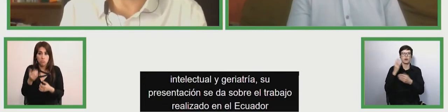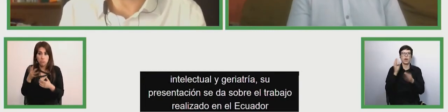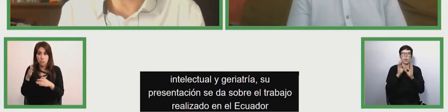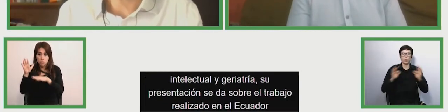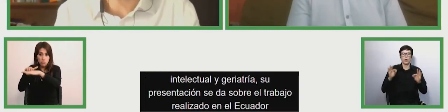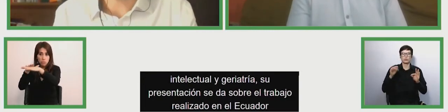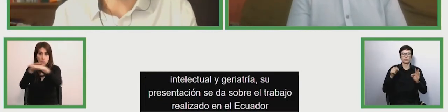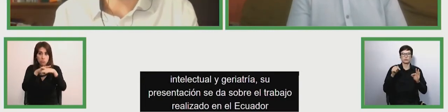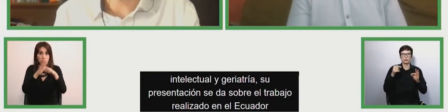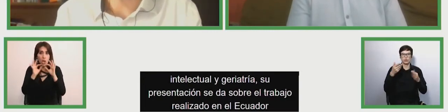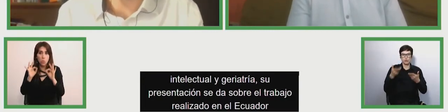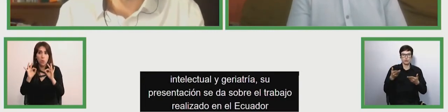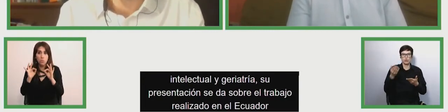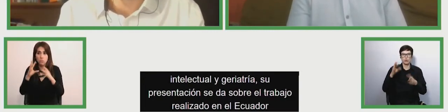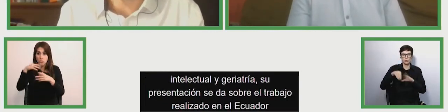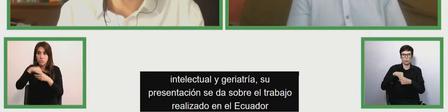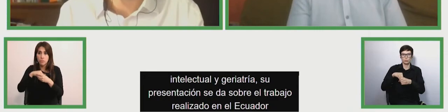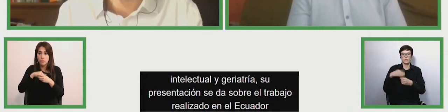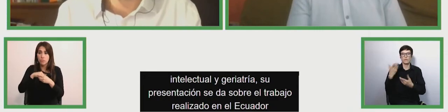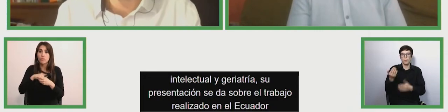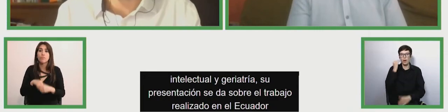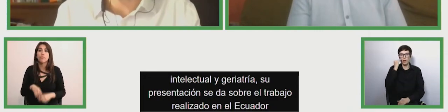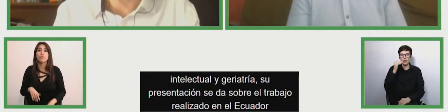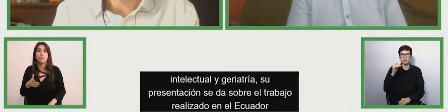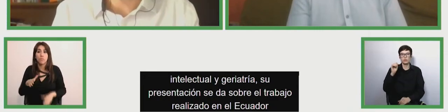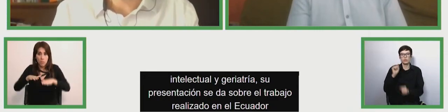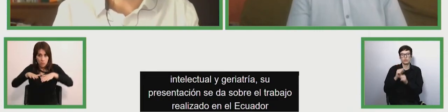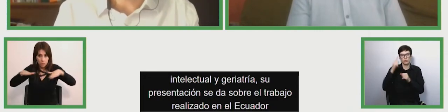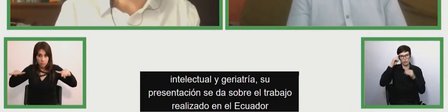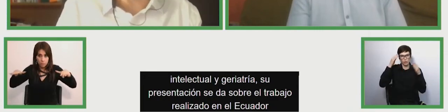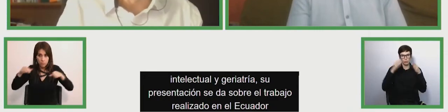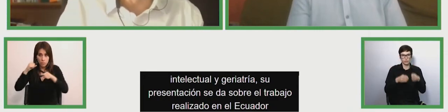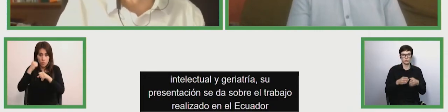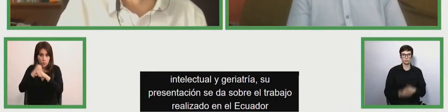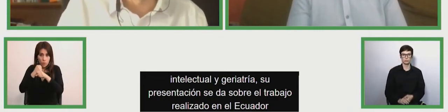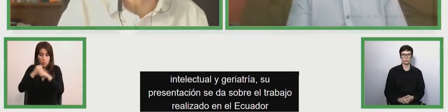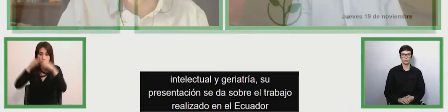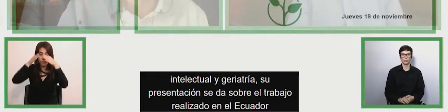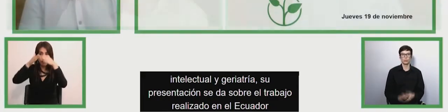in of the autistic children in ecuador thank you daniel it's a pleasure to be with you